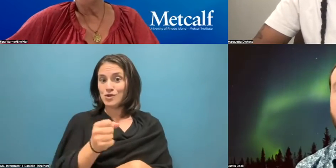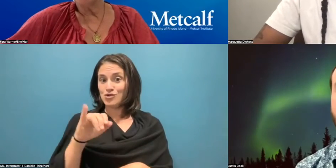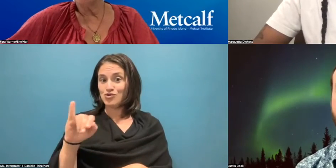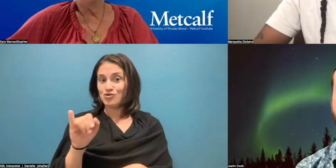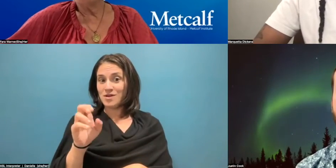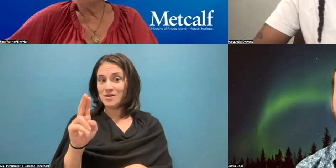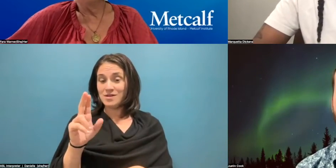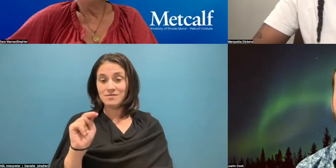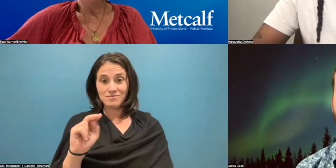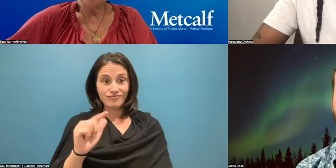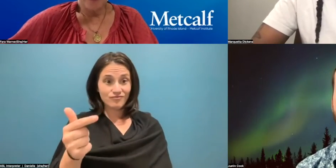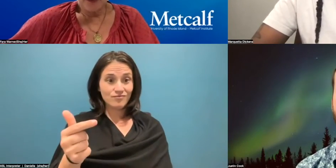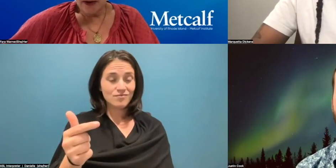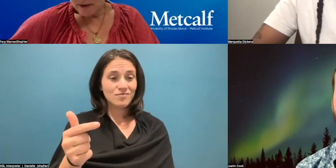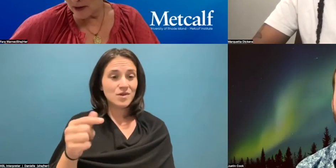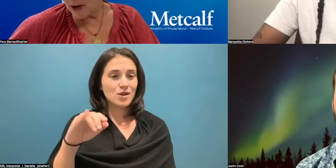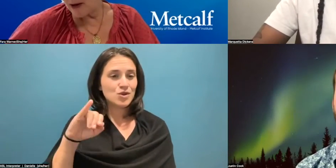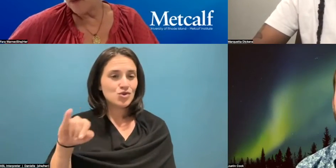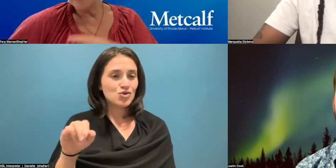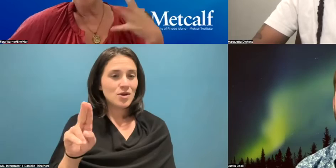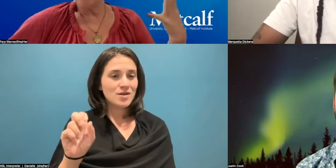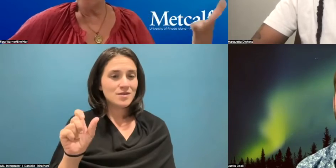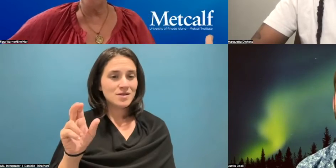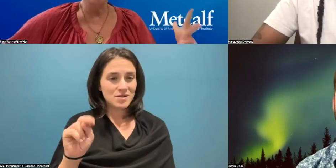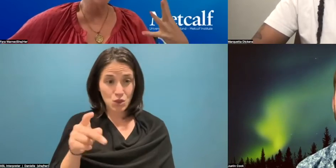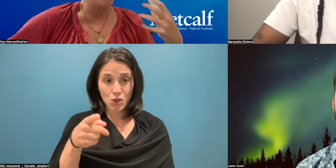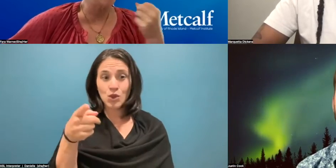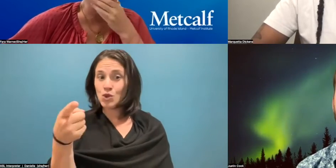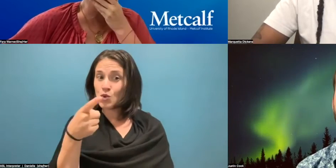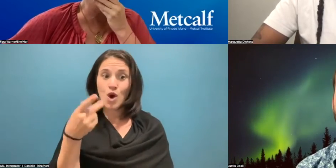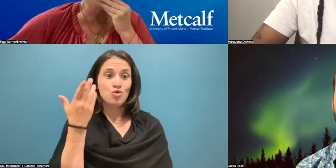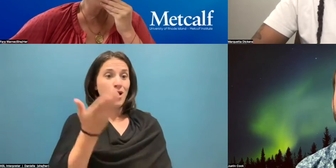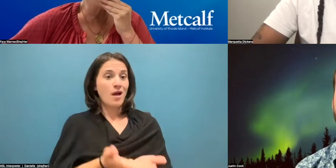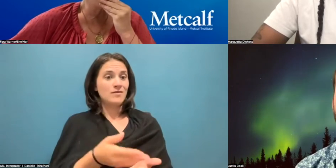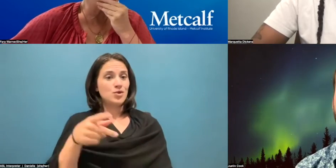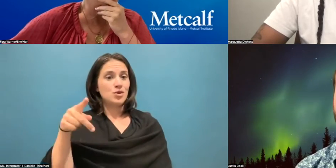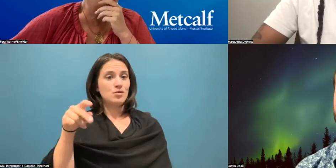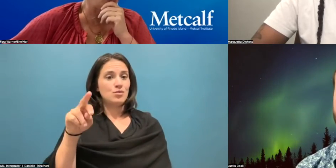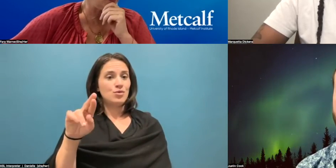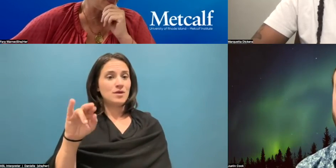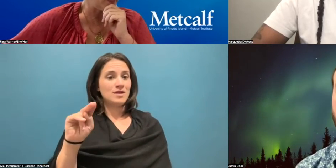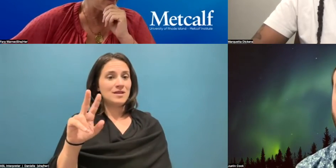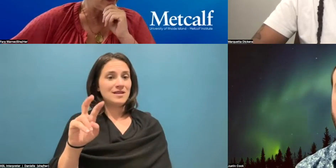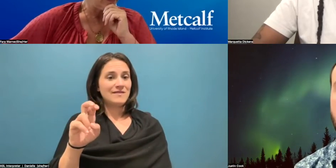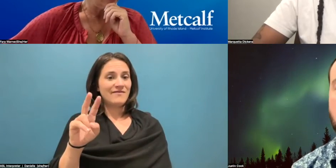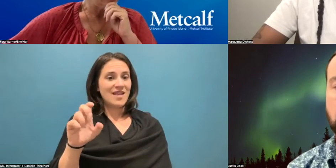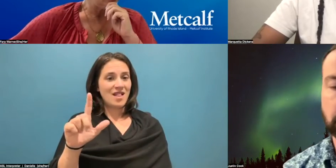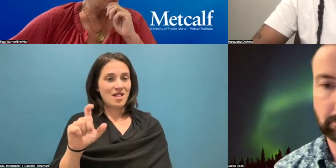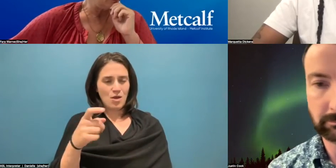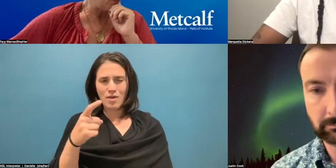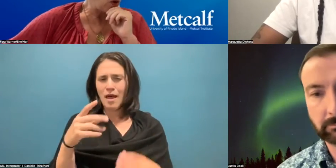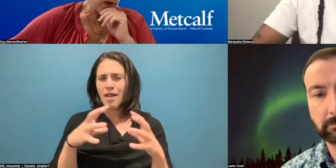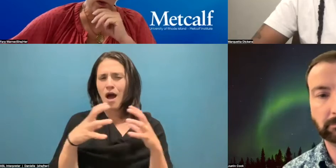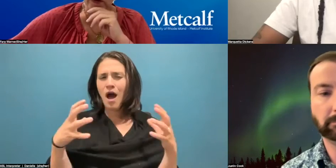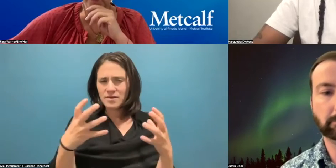Justin, you walked into Princeville with a lot of what Marquetta has talked about of, you